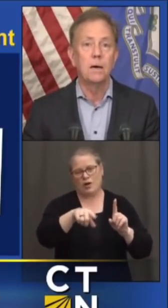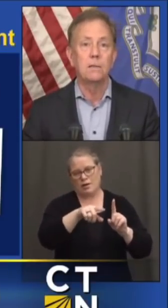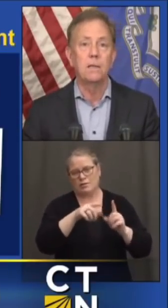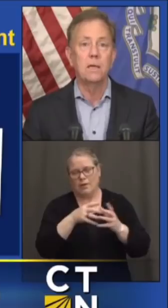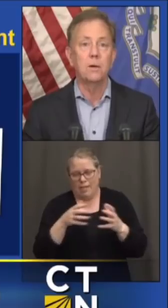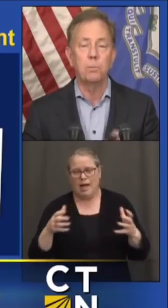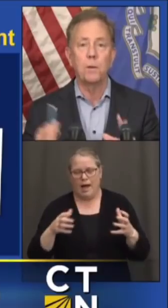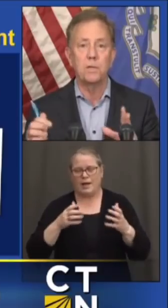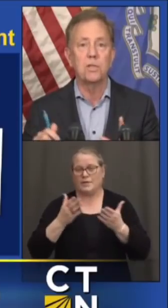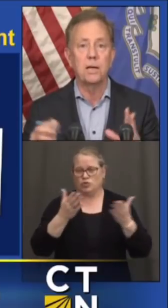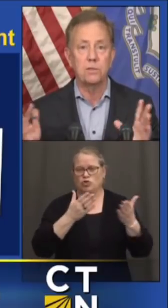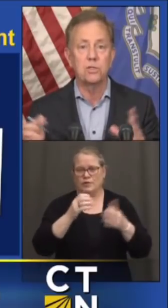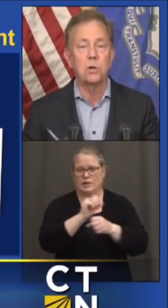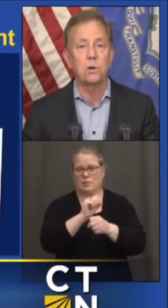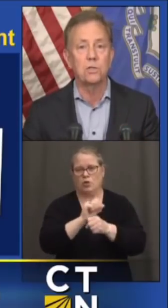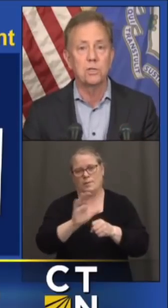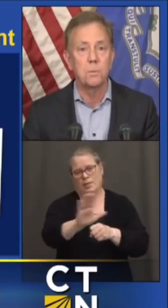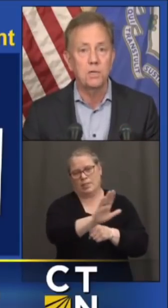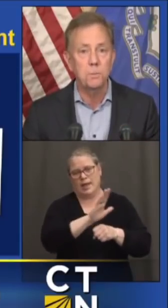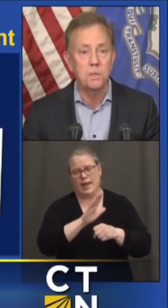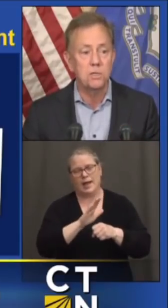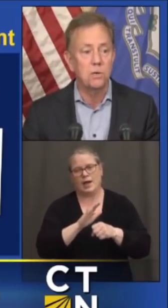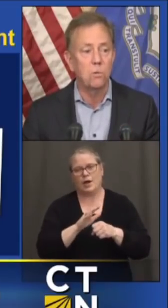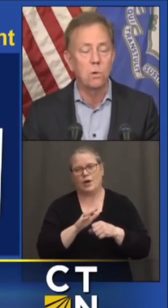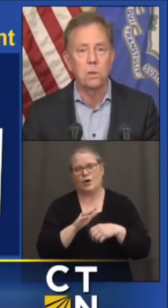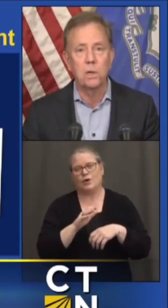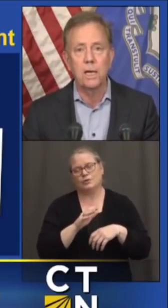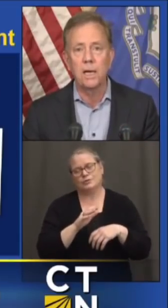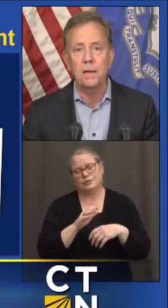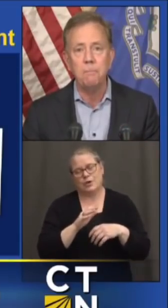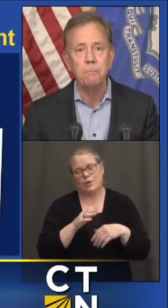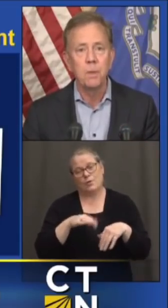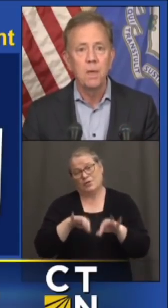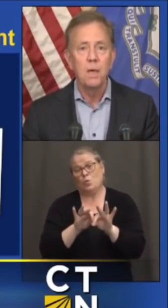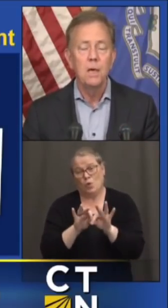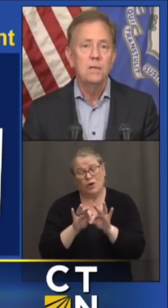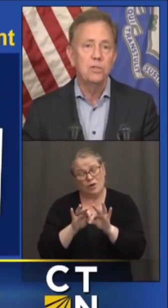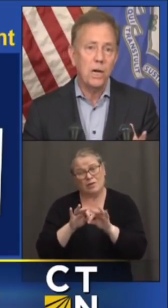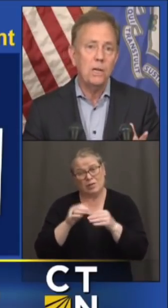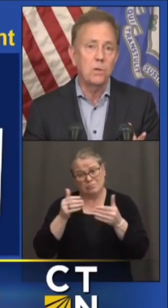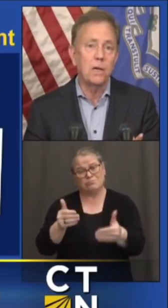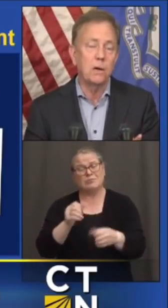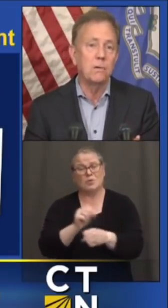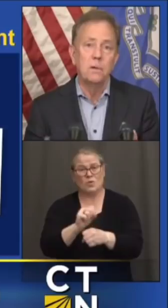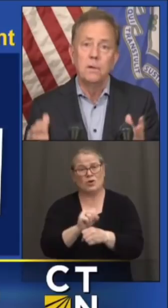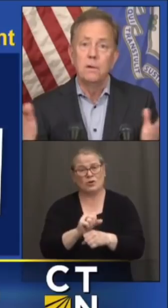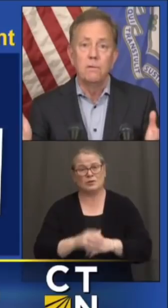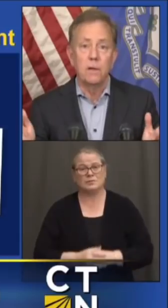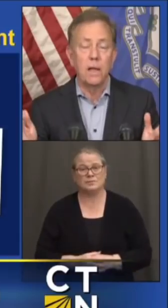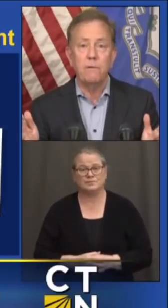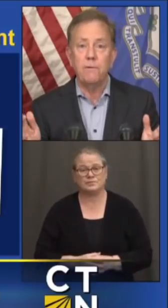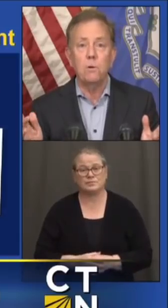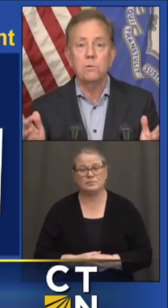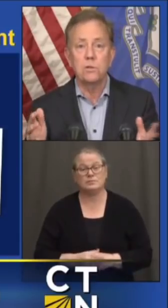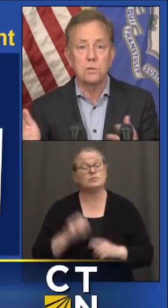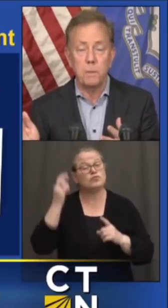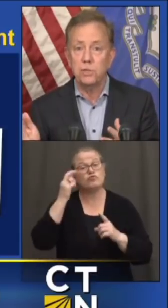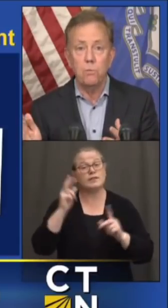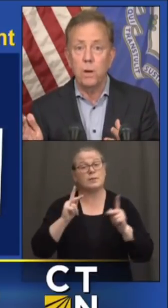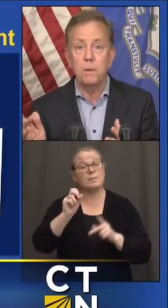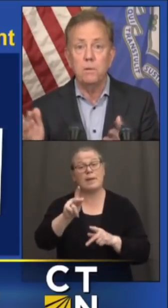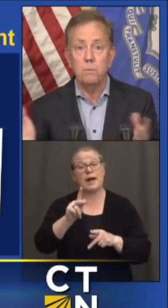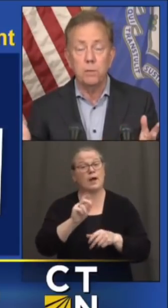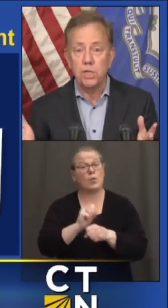the unemployment is not discouraged as much, but it's still worth looking at. childcare, a lot of folks,